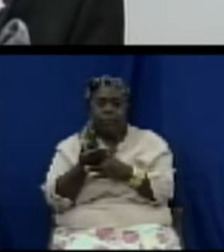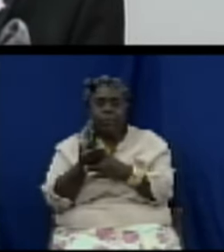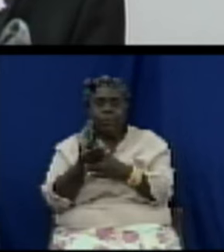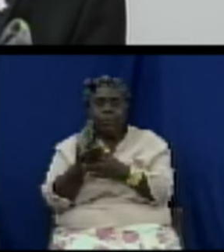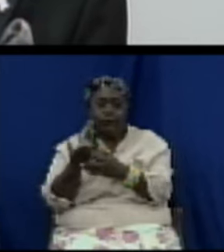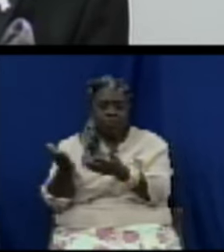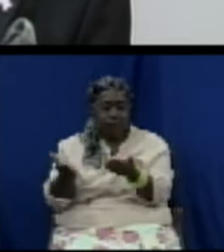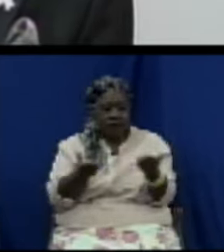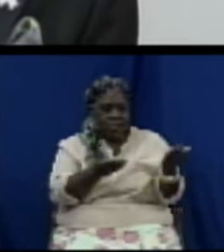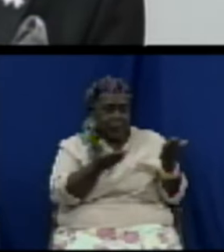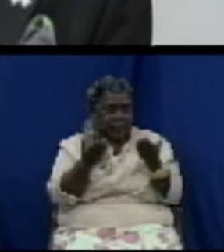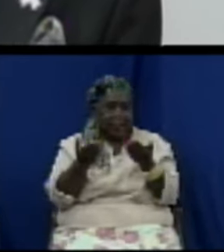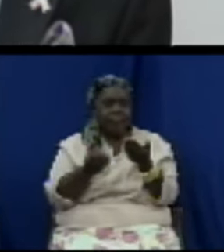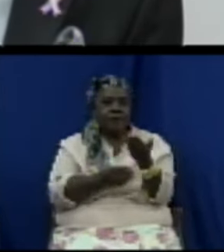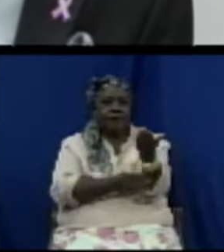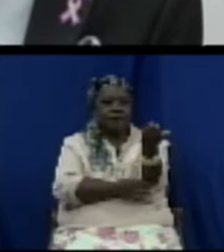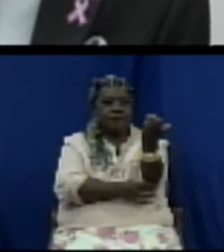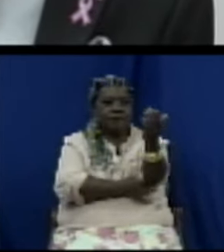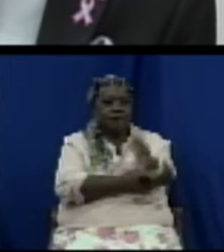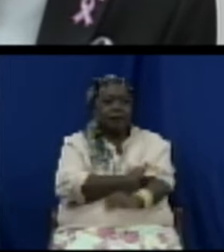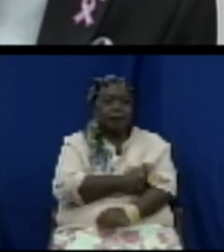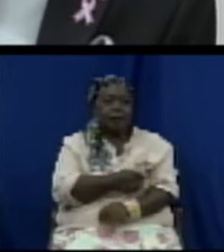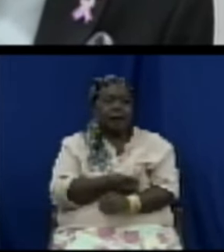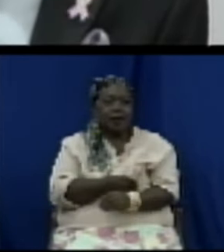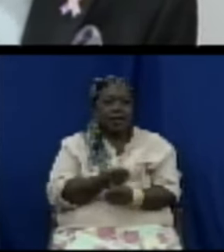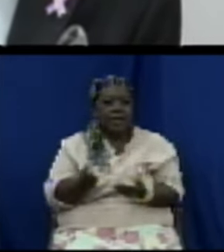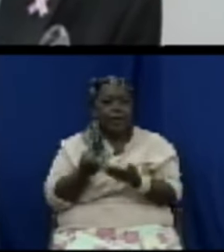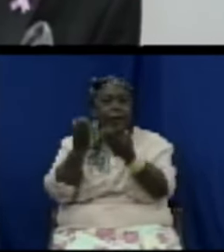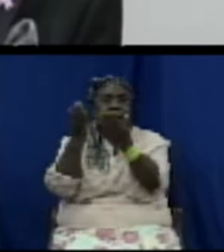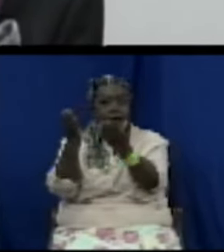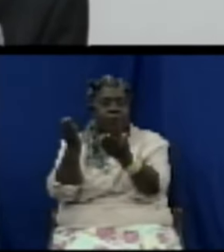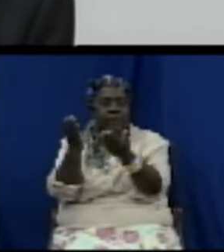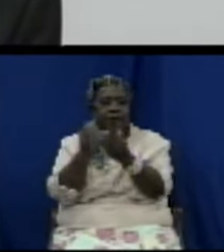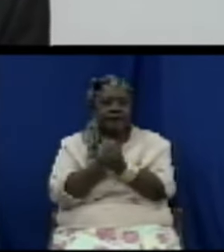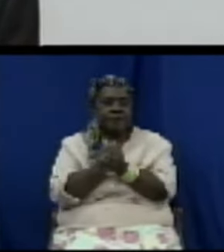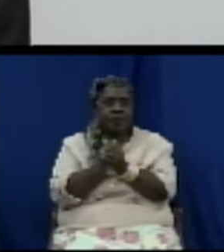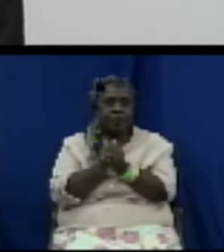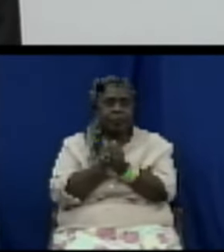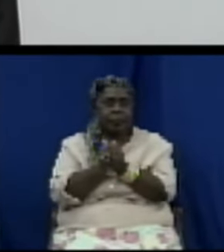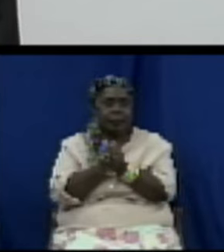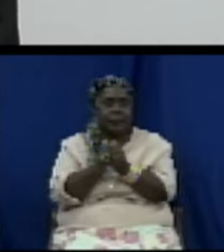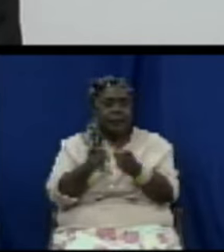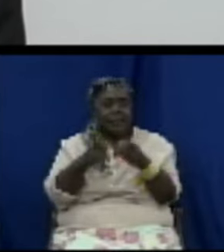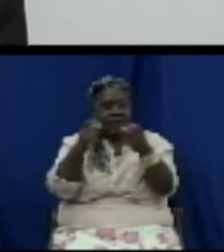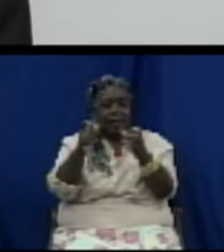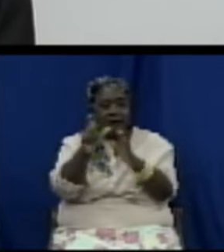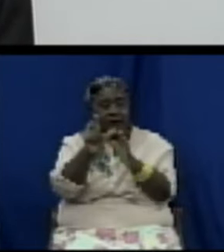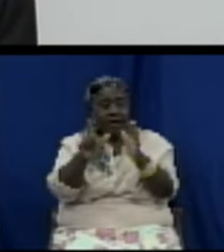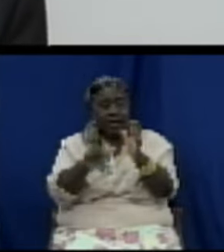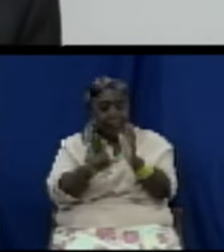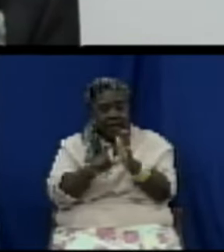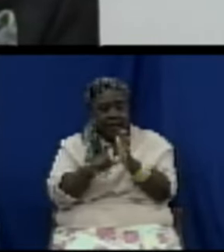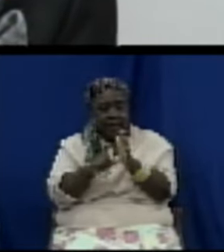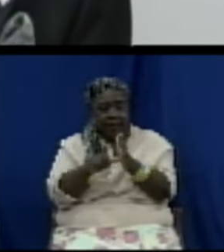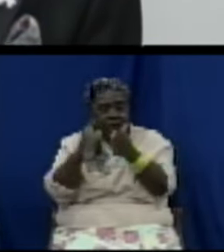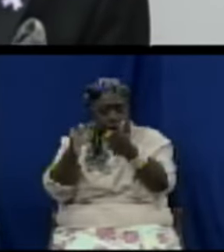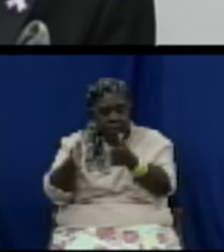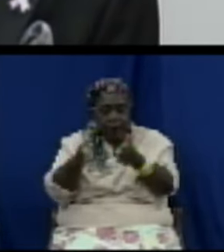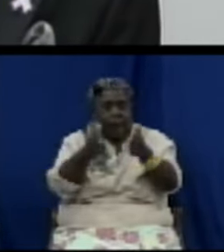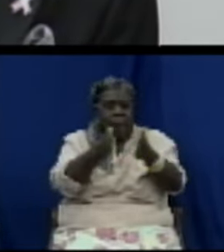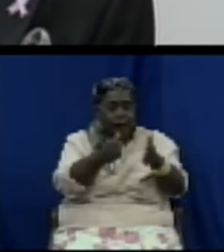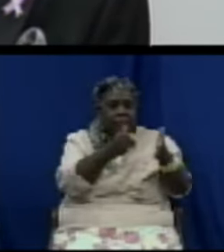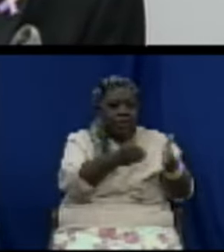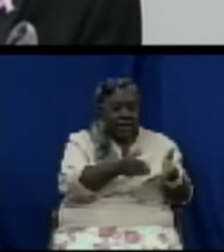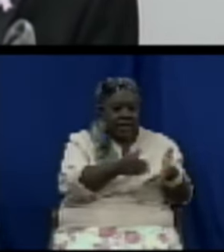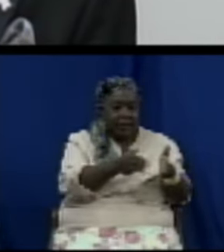and this act provided at that time the legal framework that would ultimately